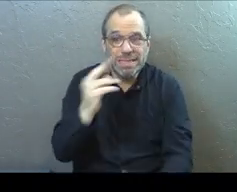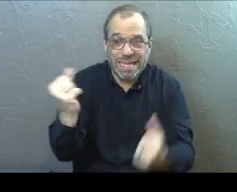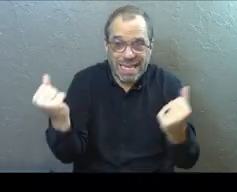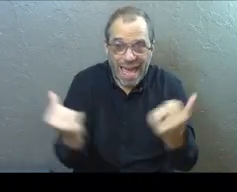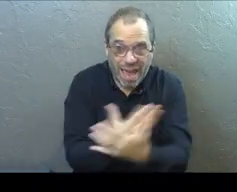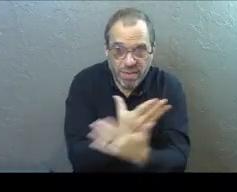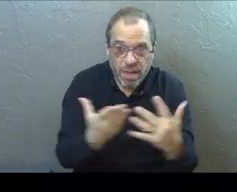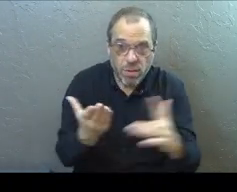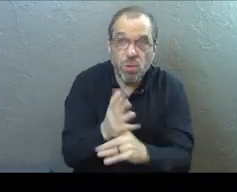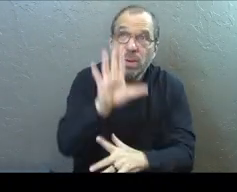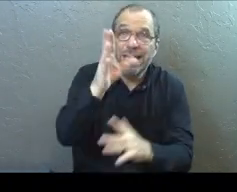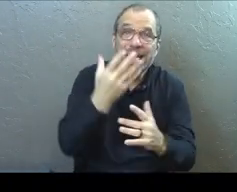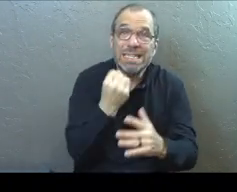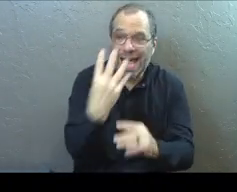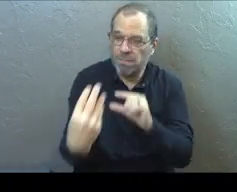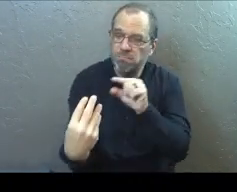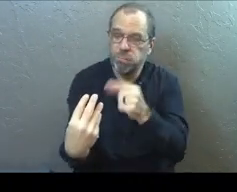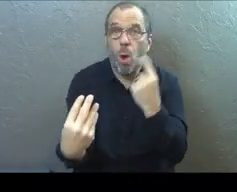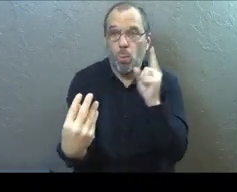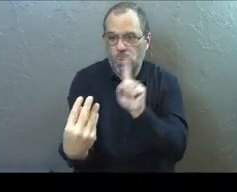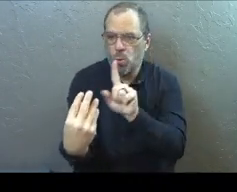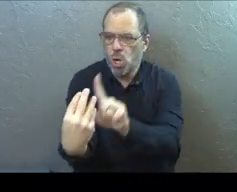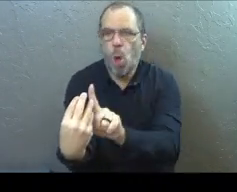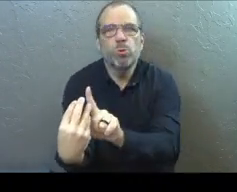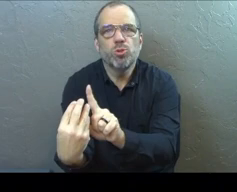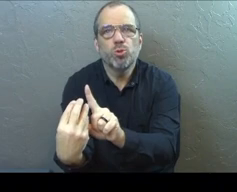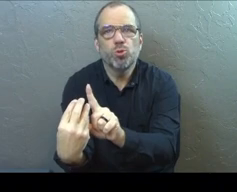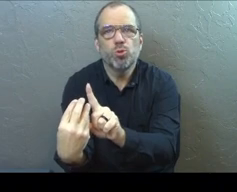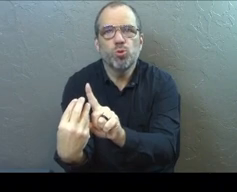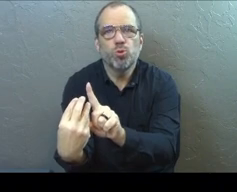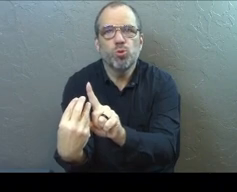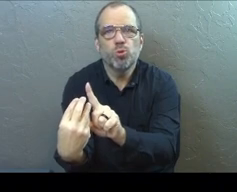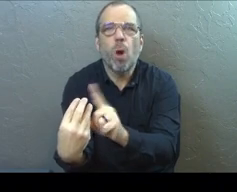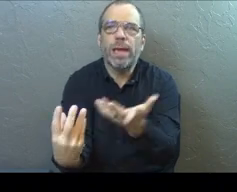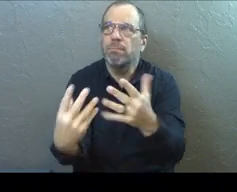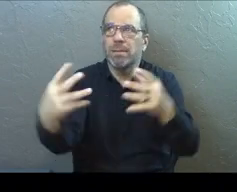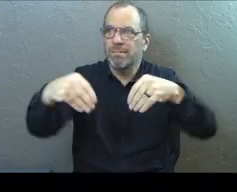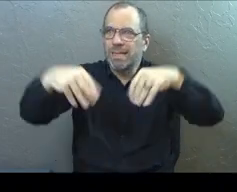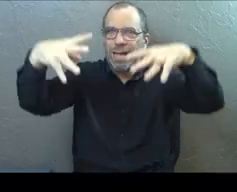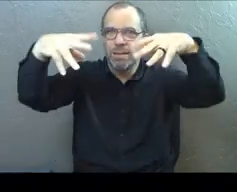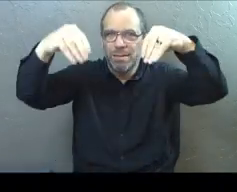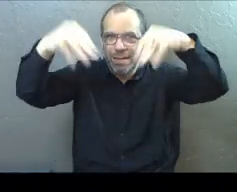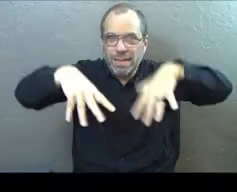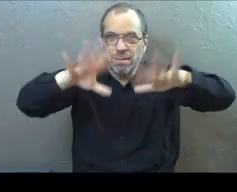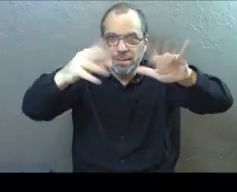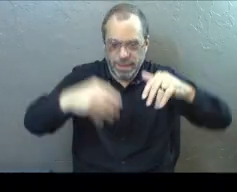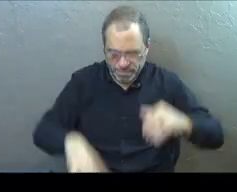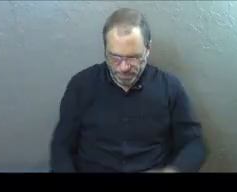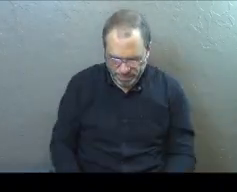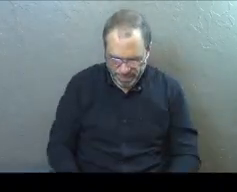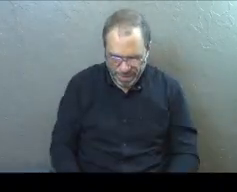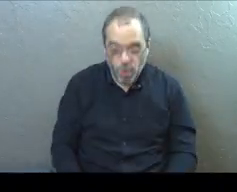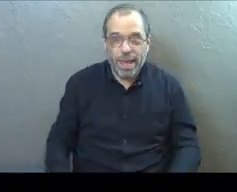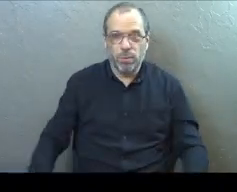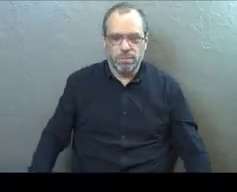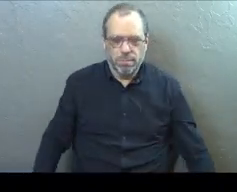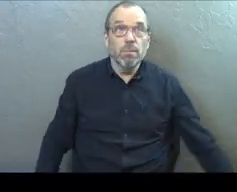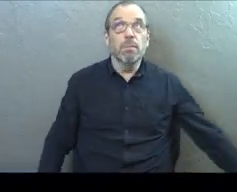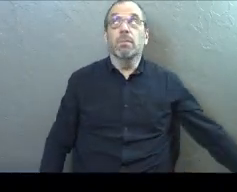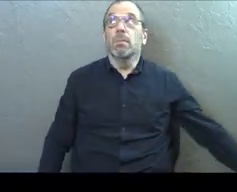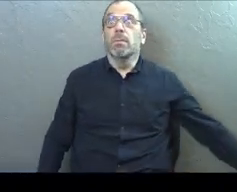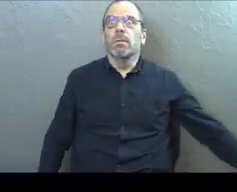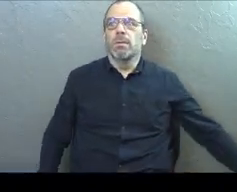everything through his light when we are close to him. All right, we can turn the lights back on. Everybody brace yourselves.